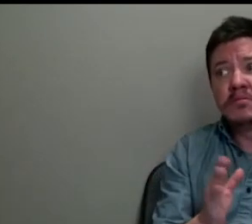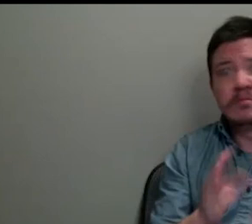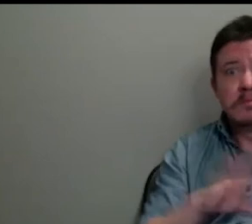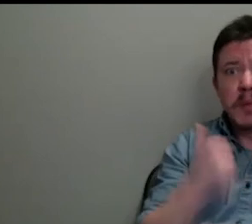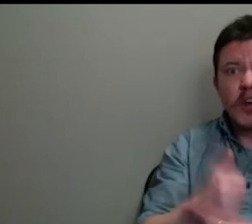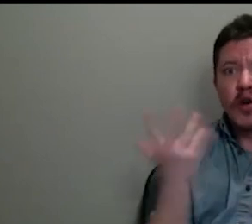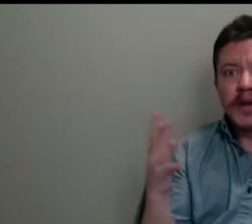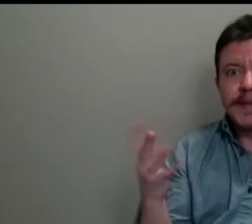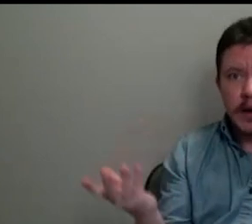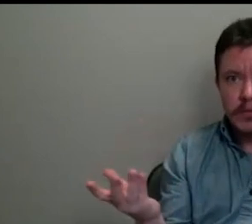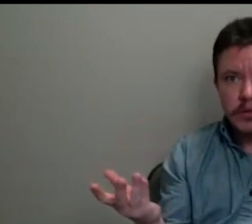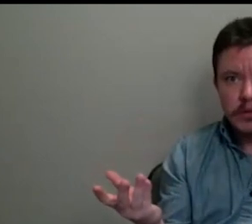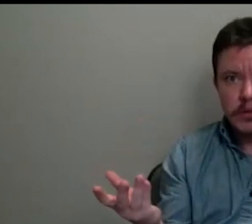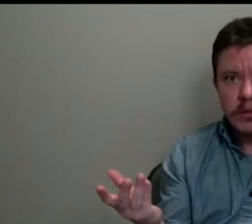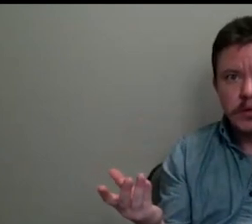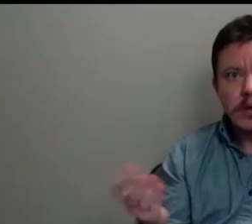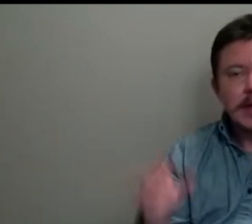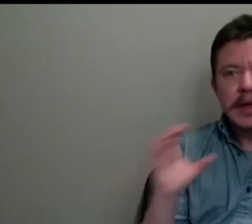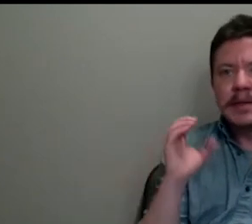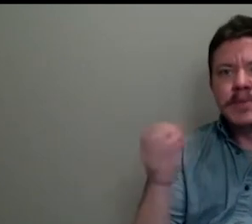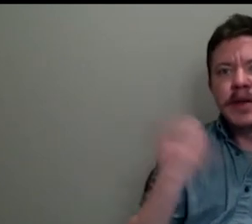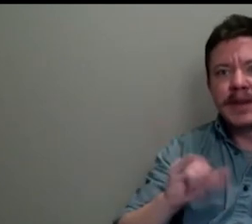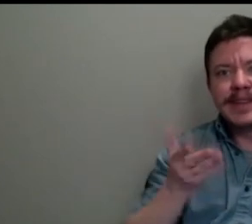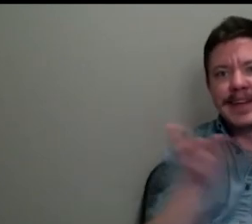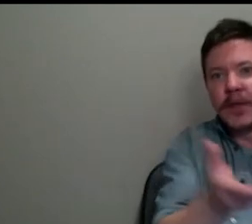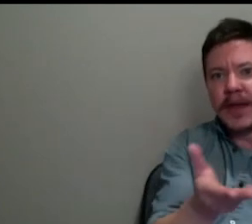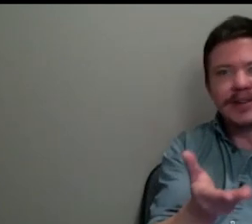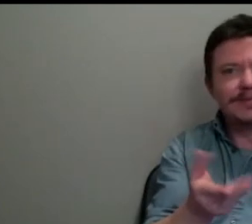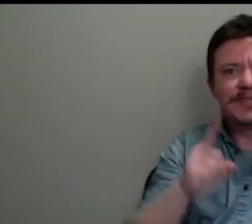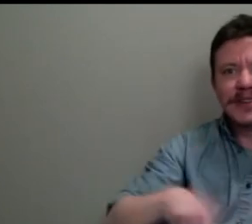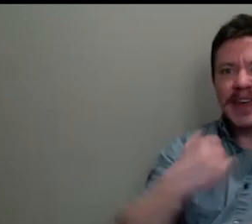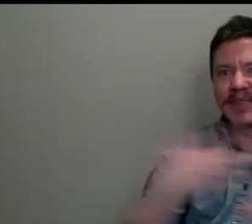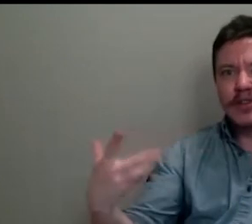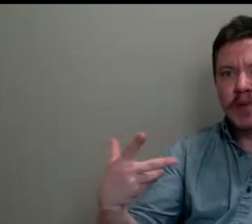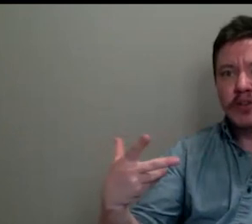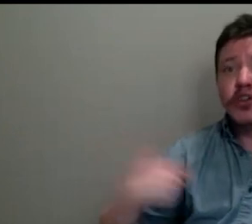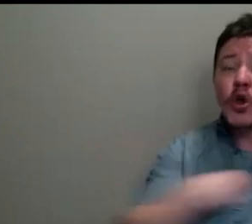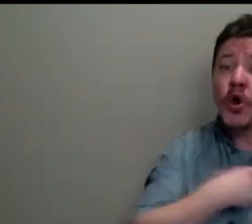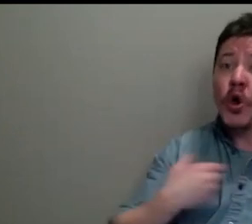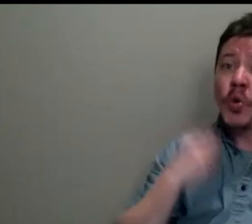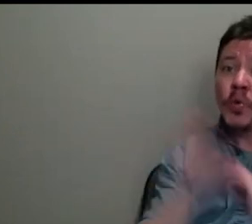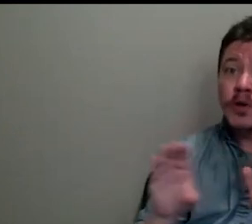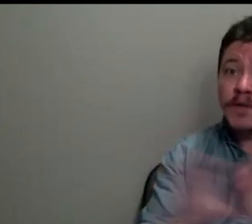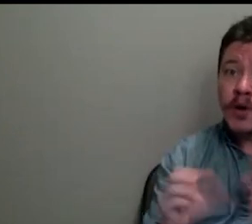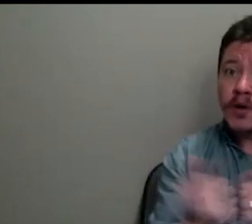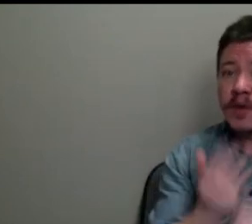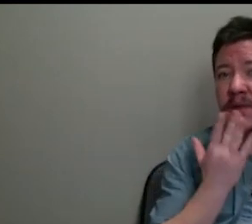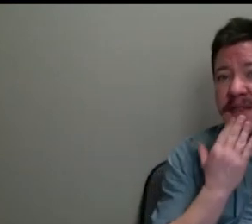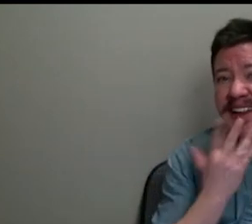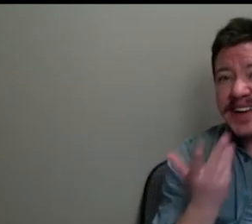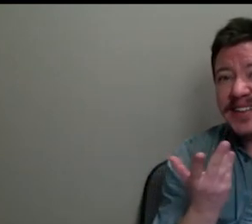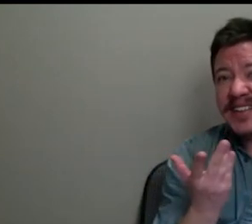And none of that, you know, none of it survives in that way. So we can't say too much about him. There are photographs, but colour obviously doesn't